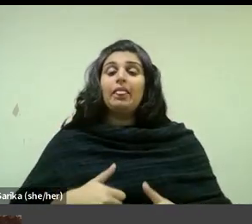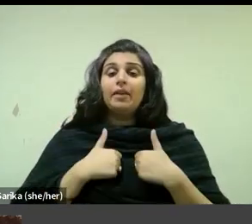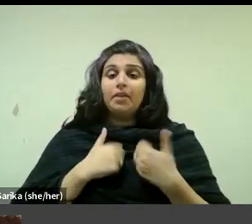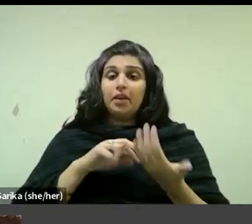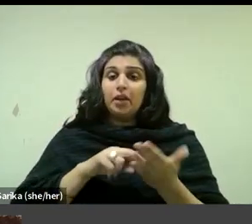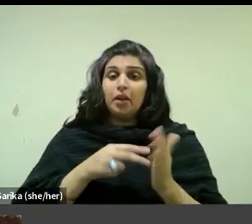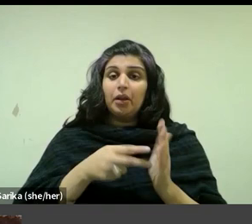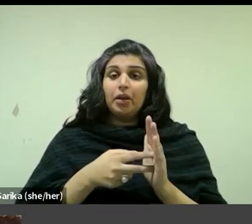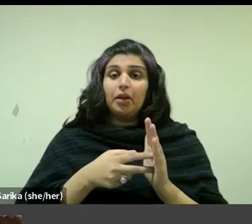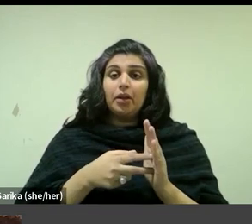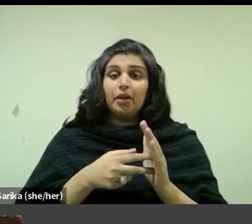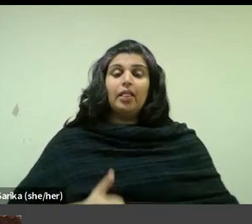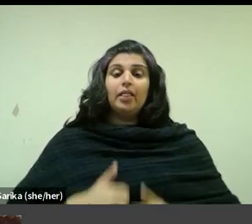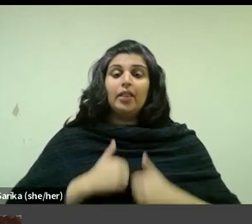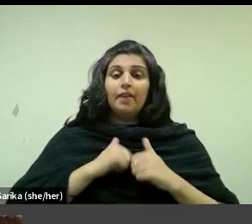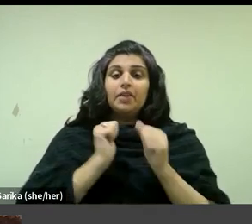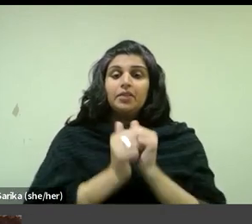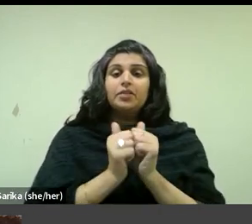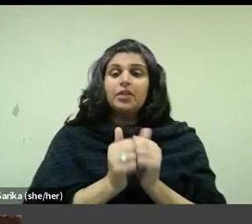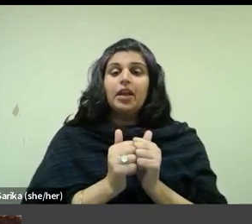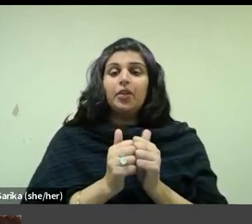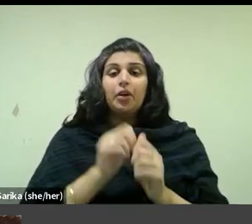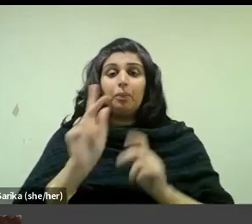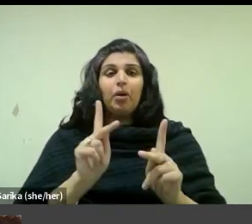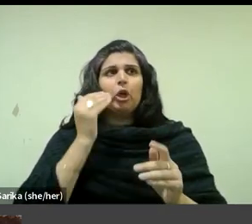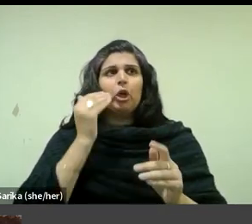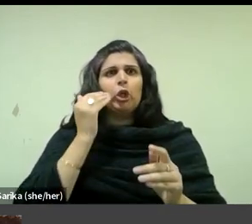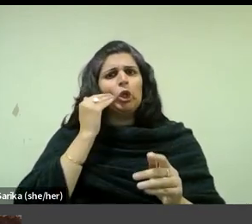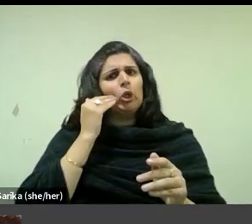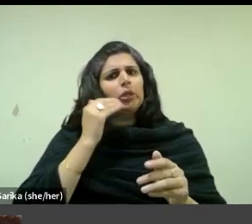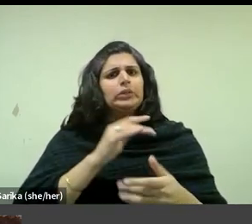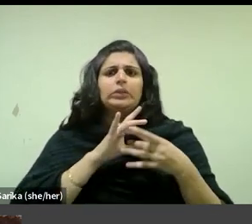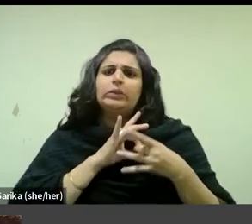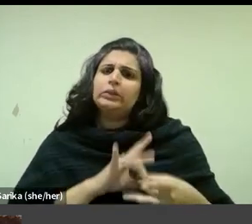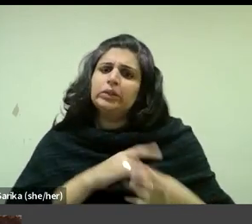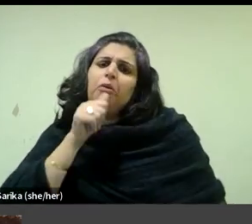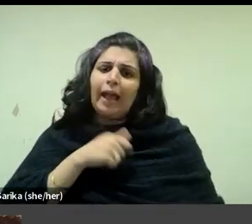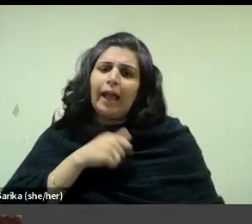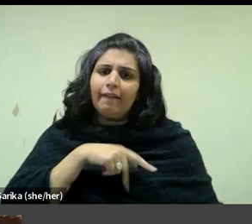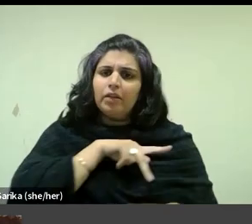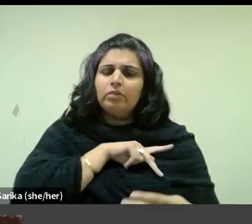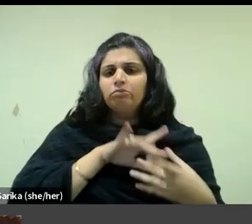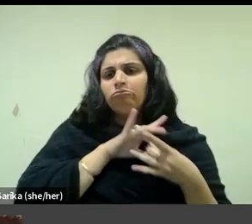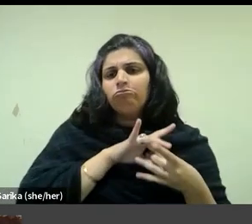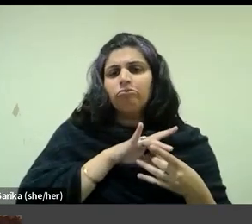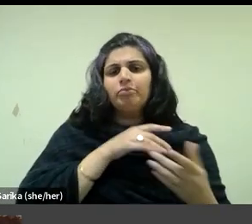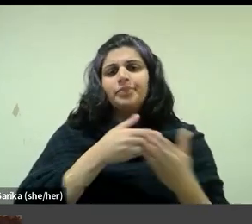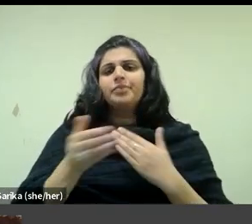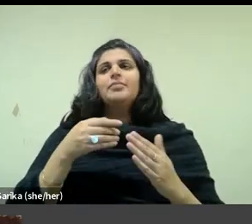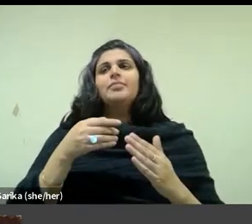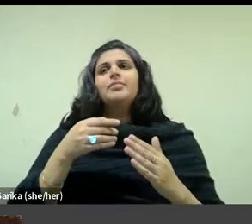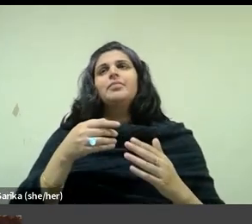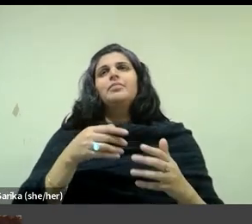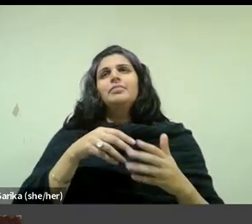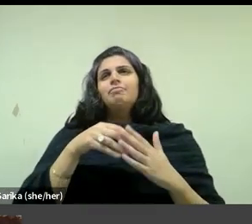cohabitants were much more knowing about each other's private selves than deeply gendered bourgeois codes of